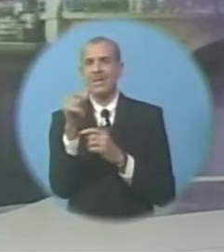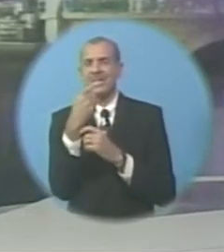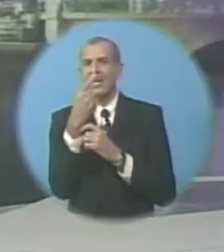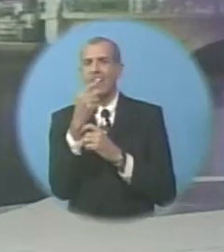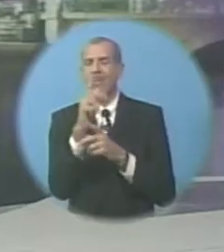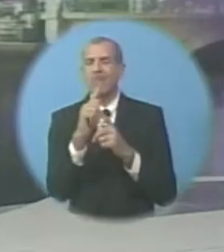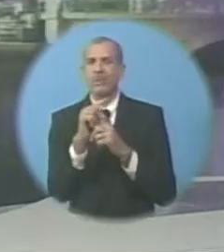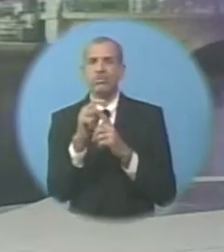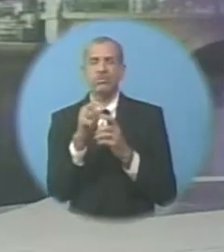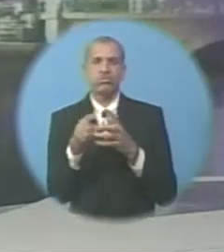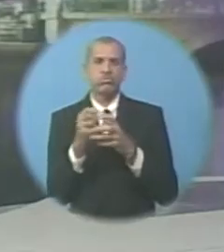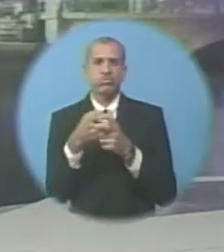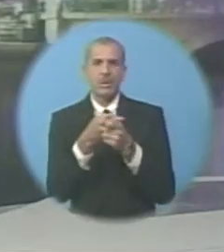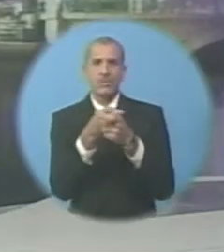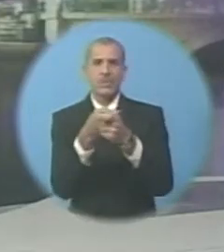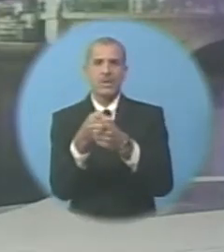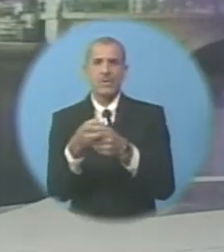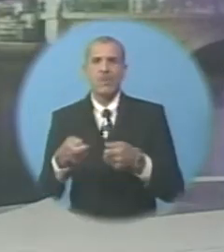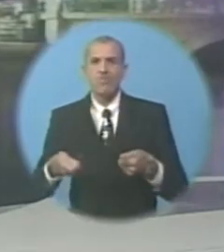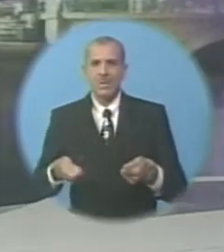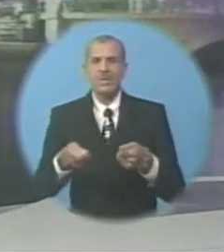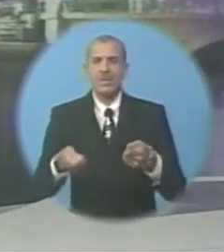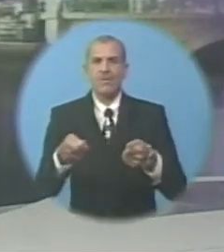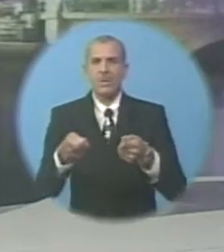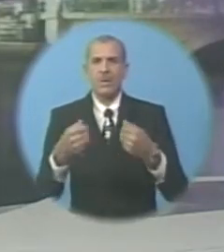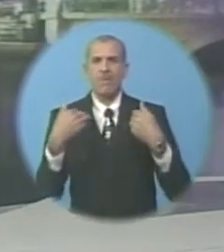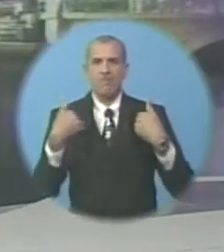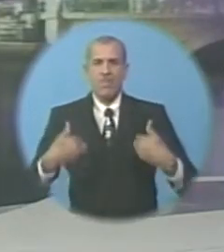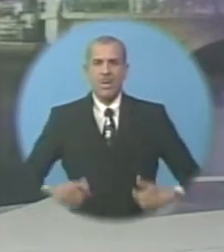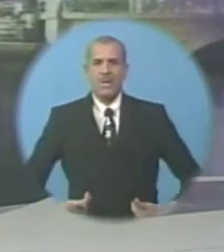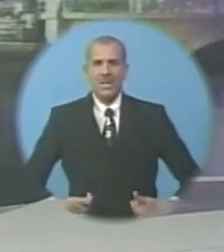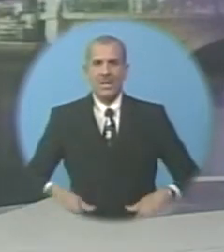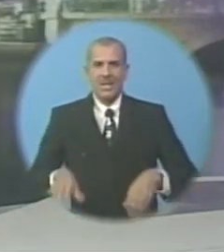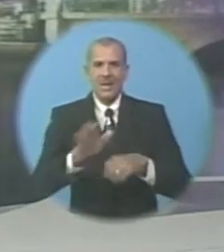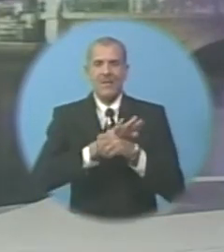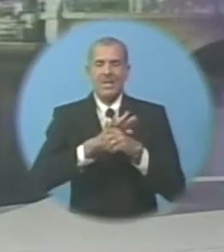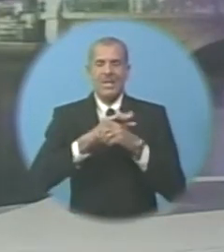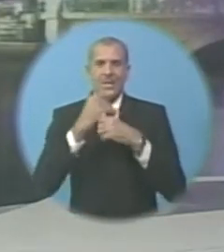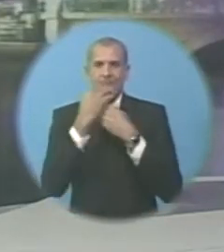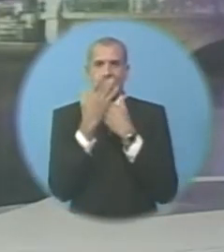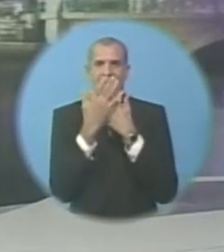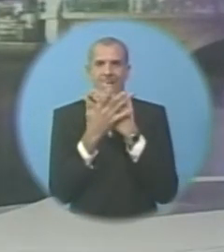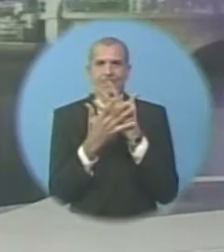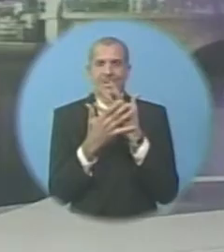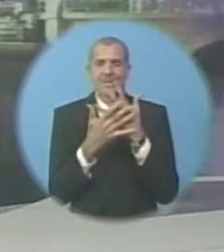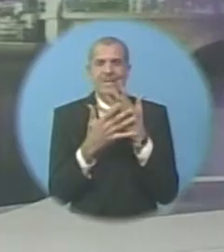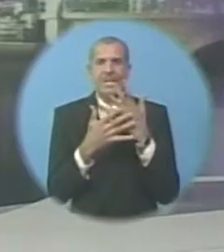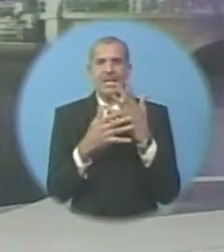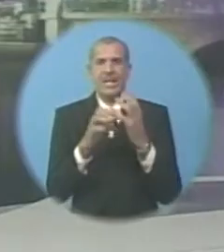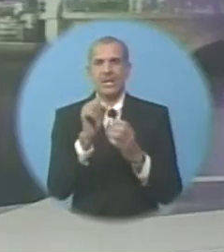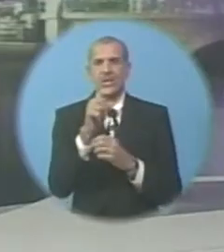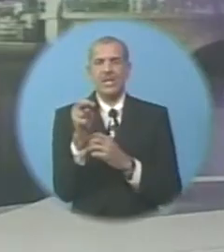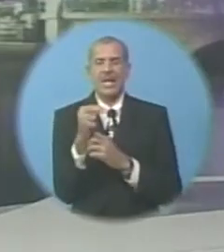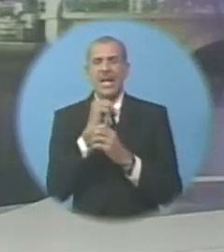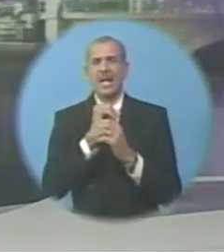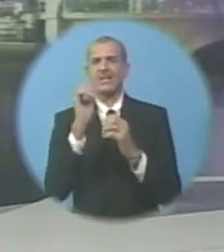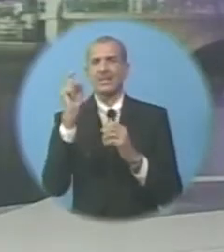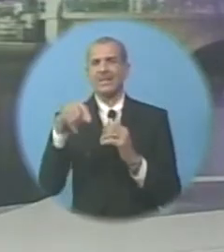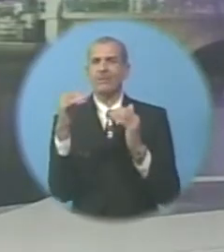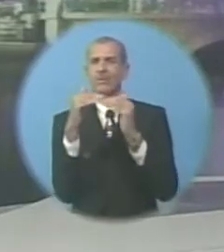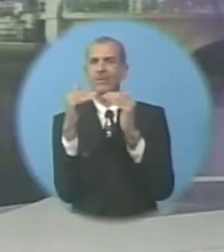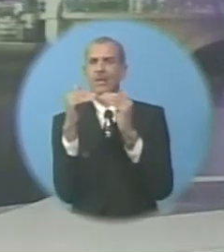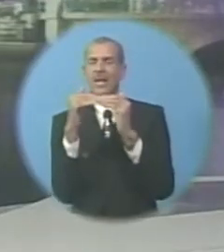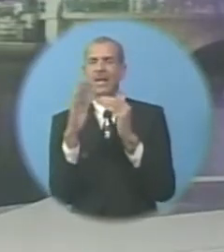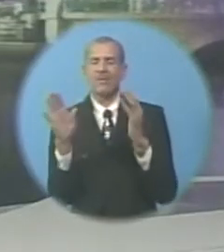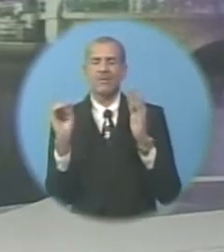running through the streets Pushing a wooden cart with the boy's body covered in a blood-stained white sheet They called for justice as they gathered